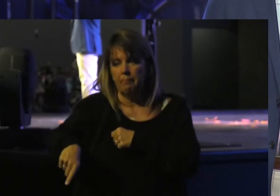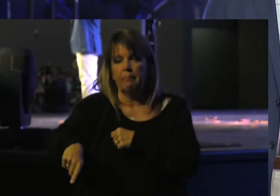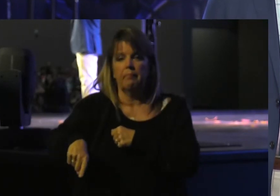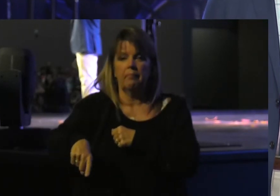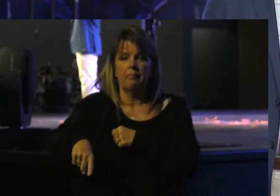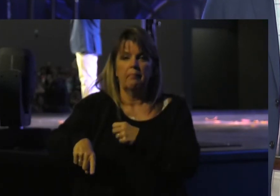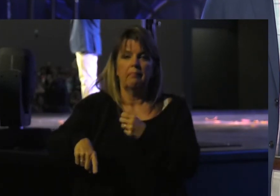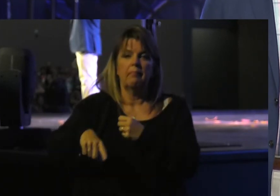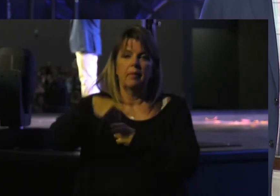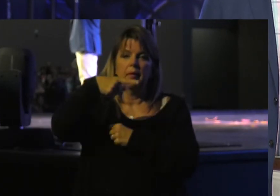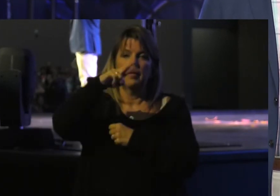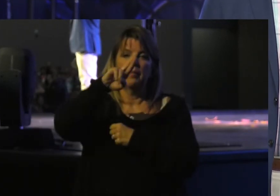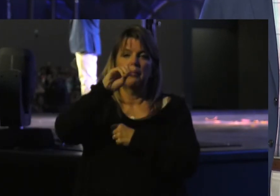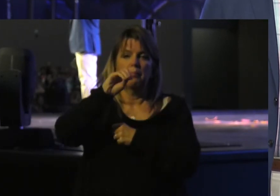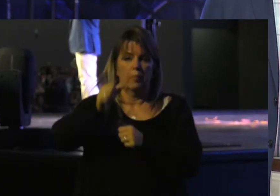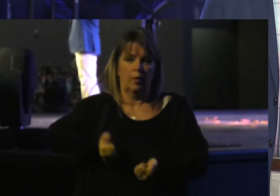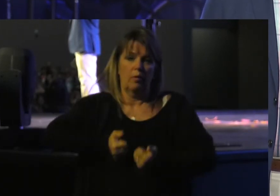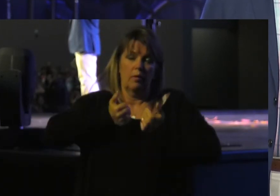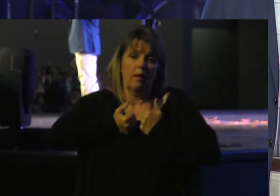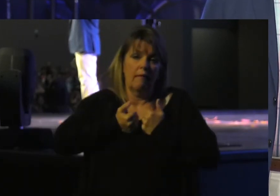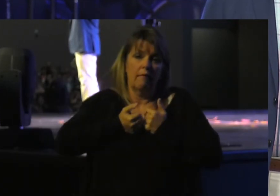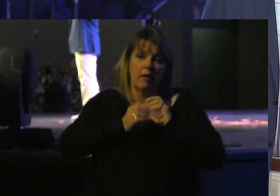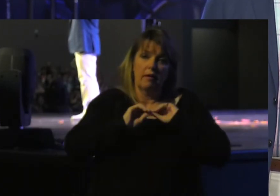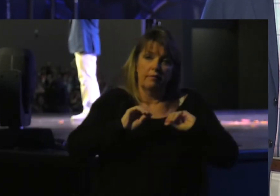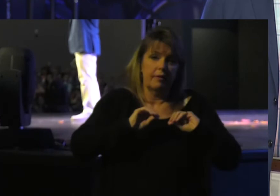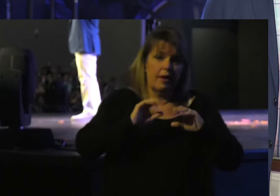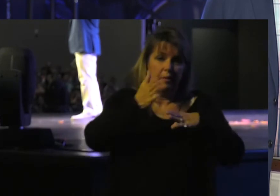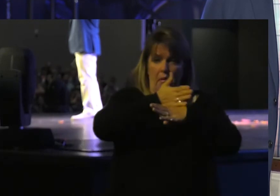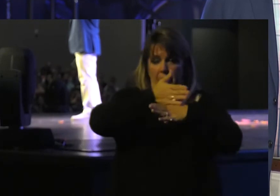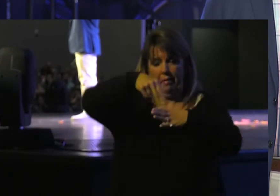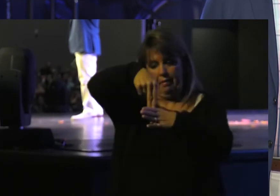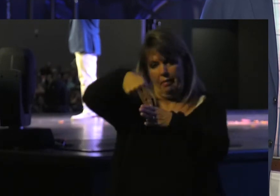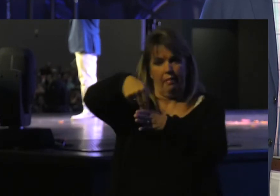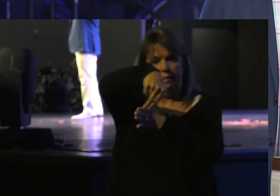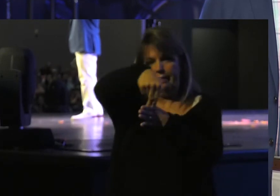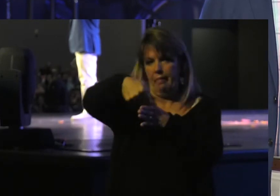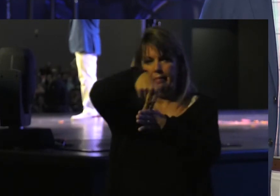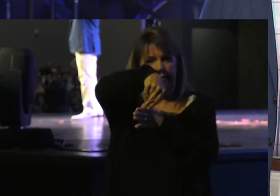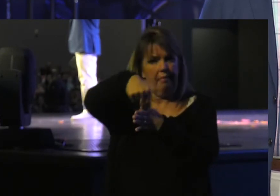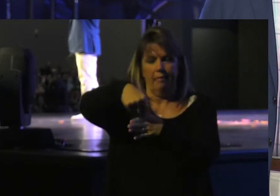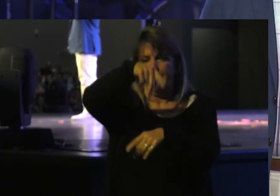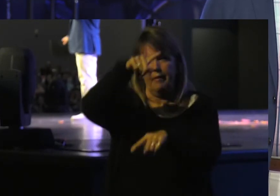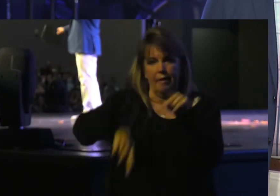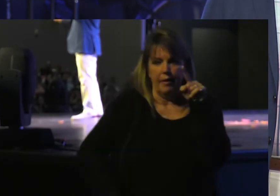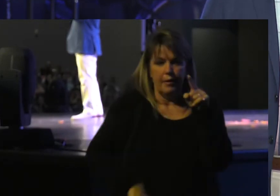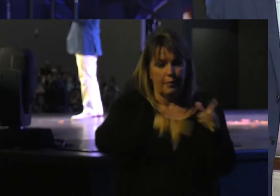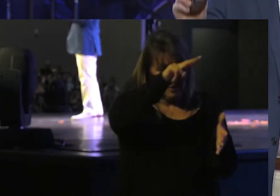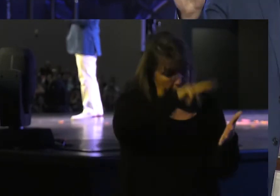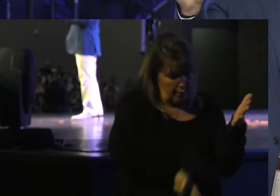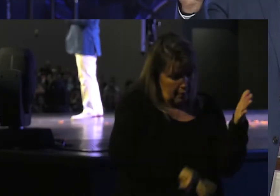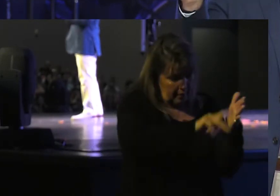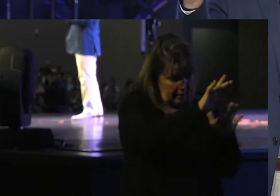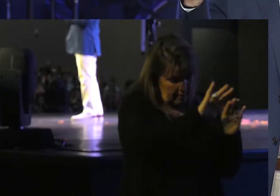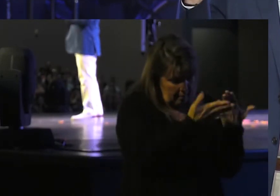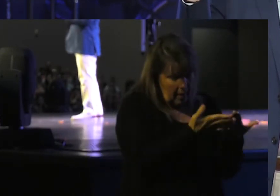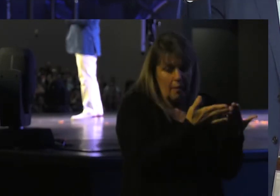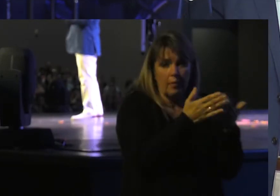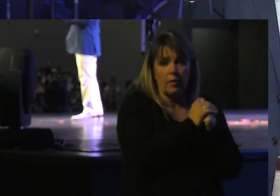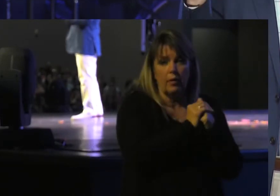There is No Middle Ground You Cannot Read This Bible